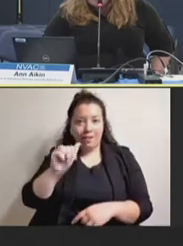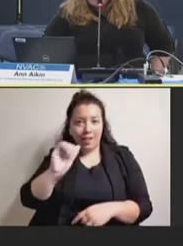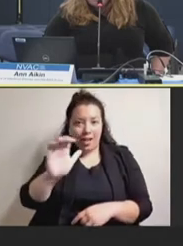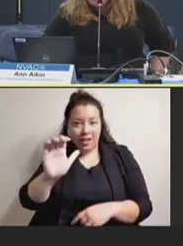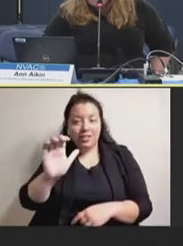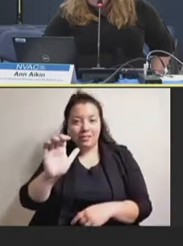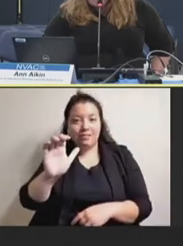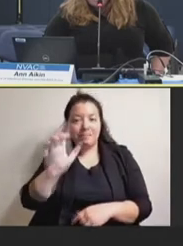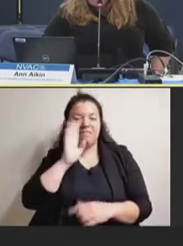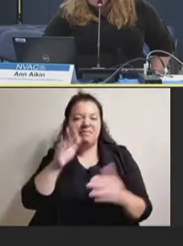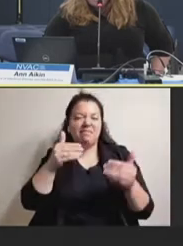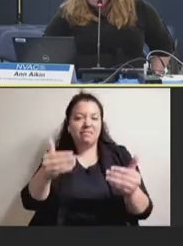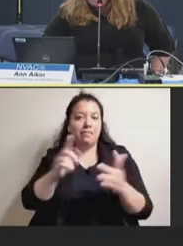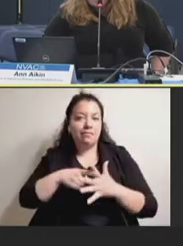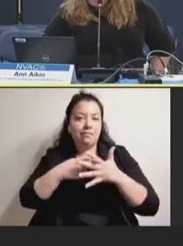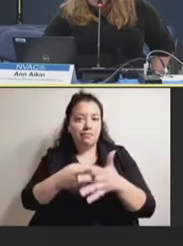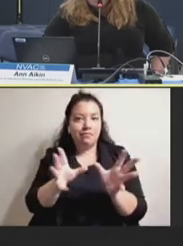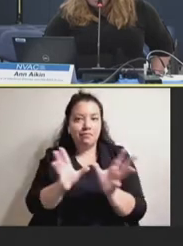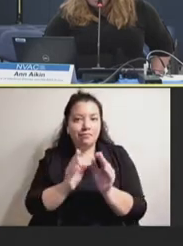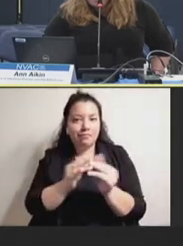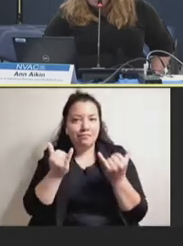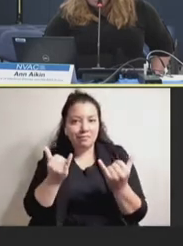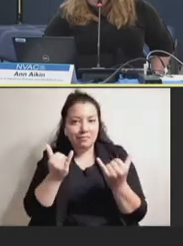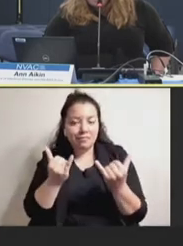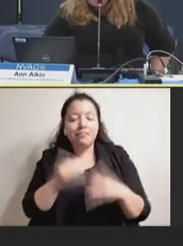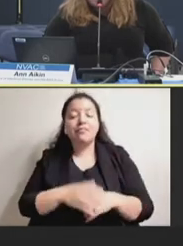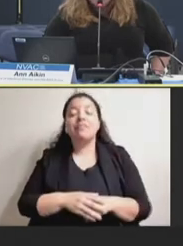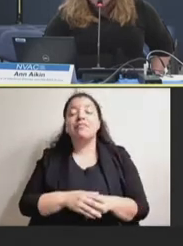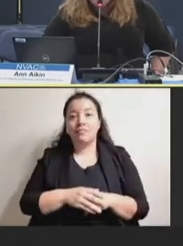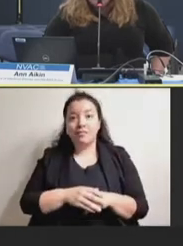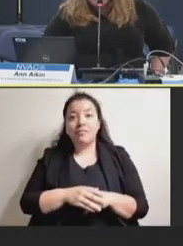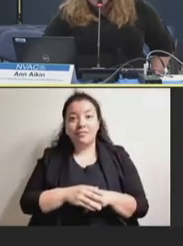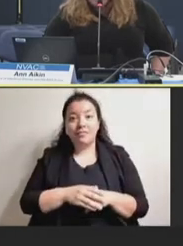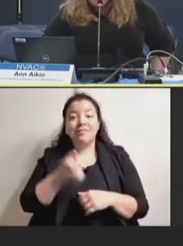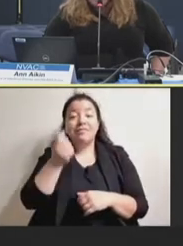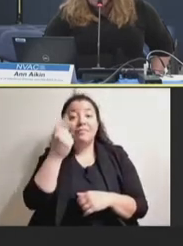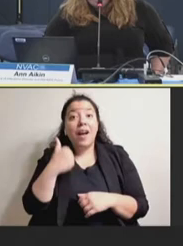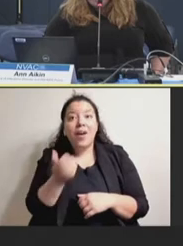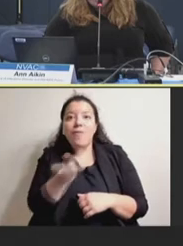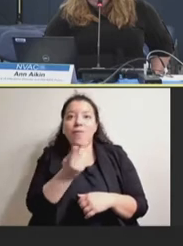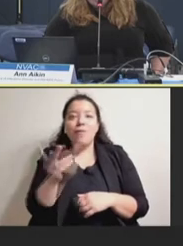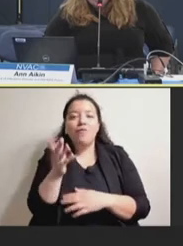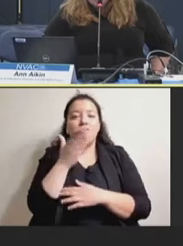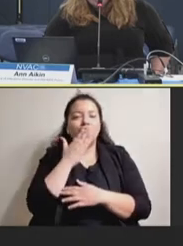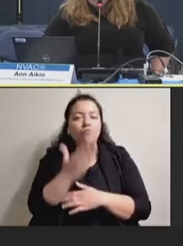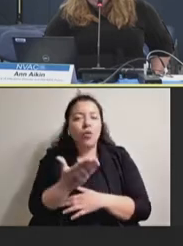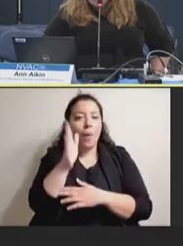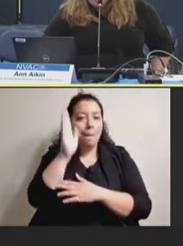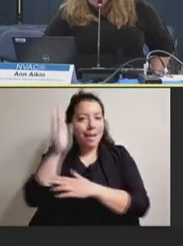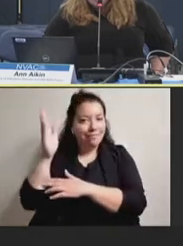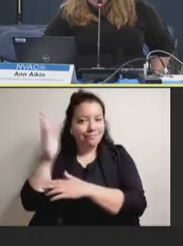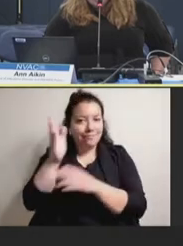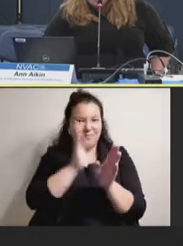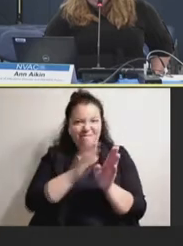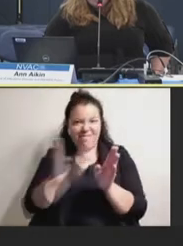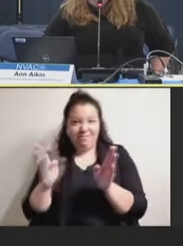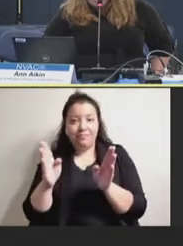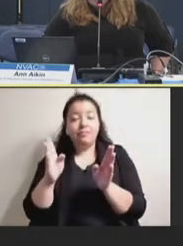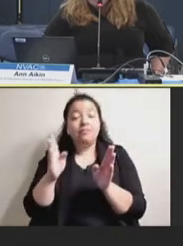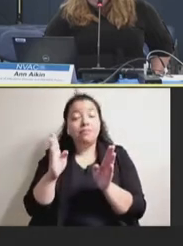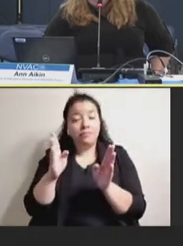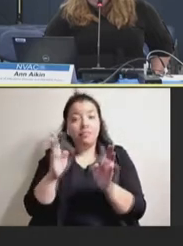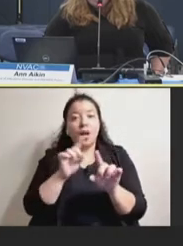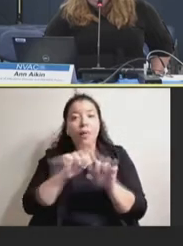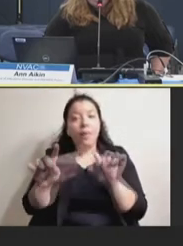I'll just go ahead and get started today because we do have quite a few good presentations coming, but I do need to go through a